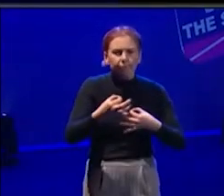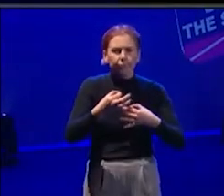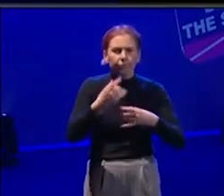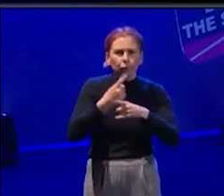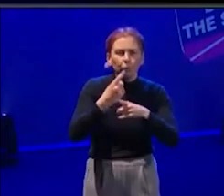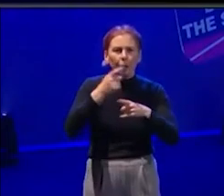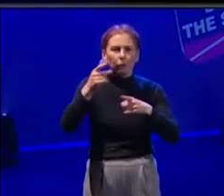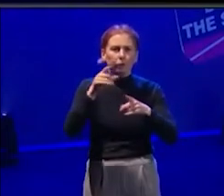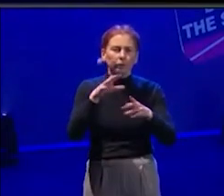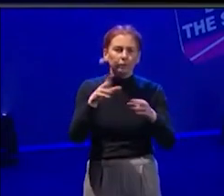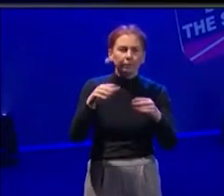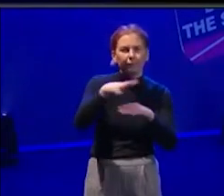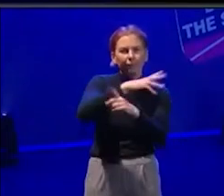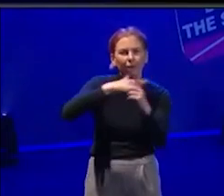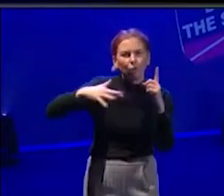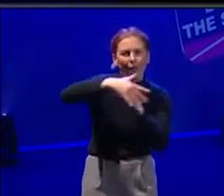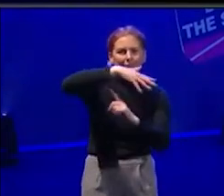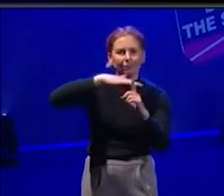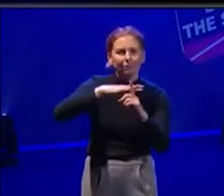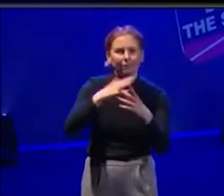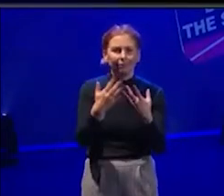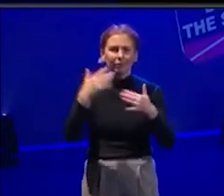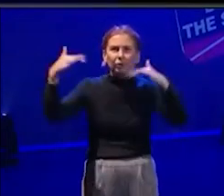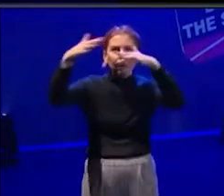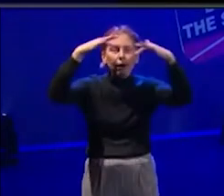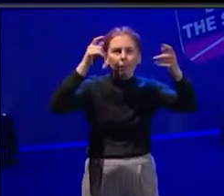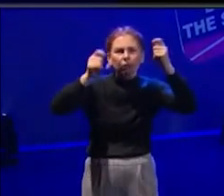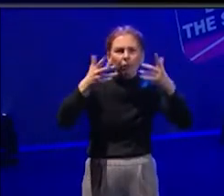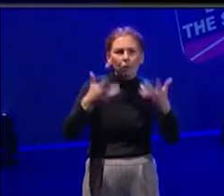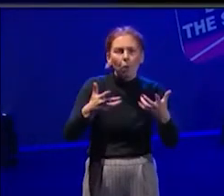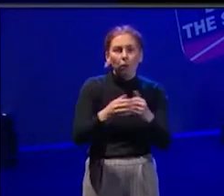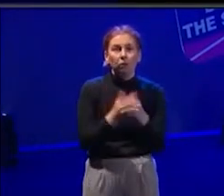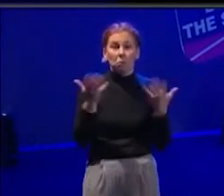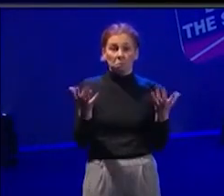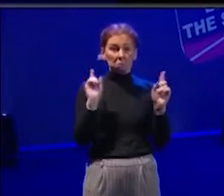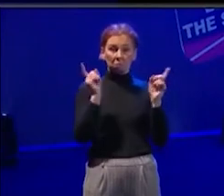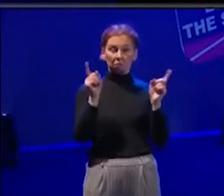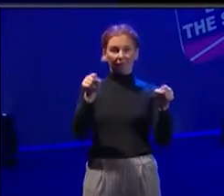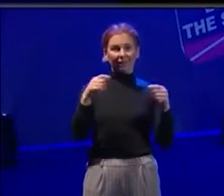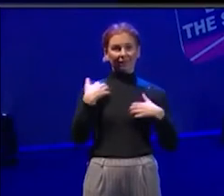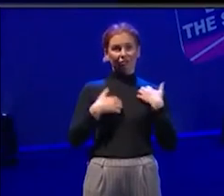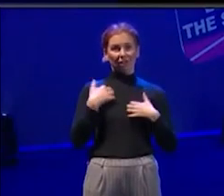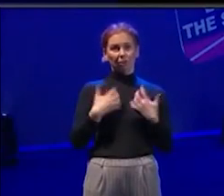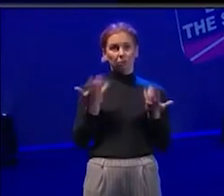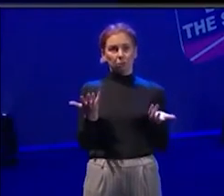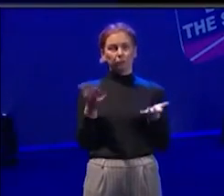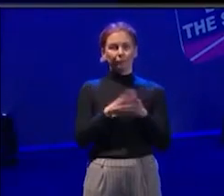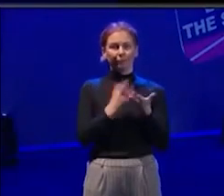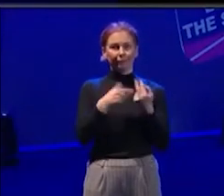so being able to, like, pick up on that and kind of go, well, actually, well, if there is something that's a wider, bigger,